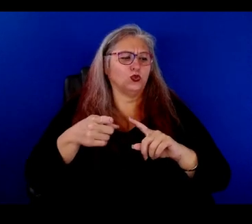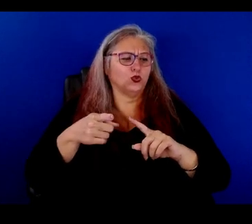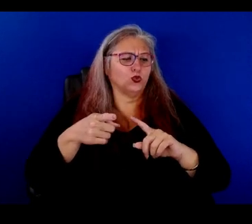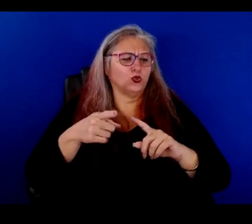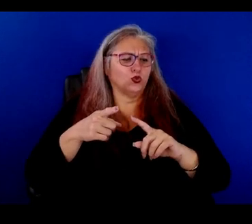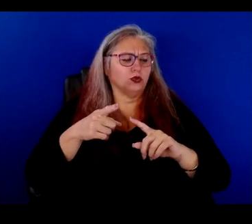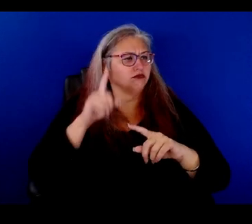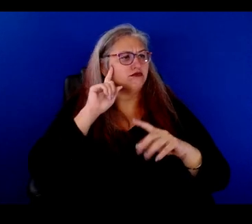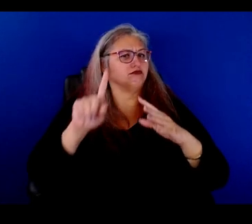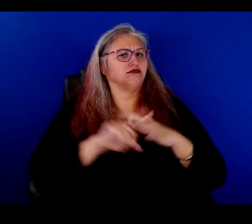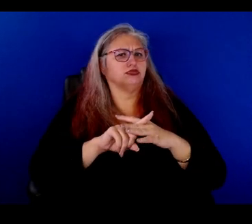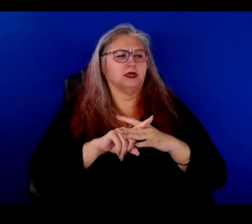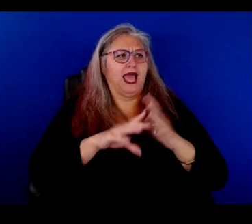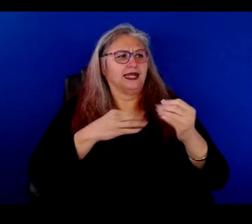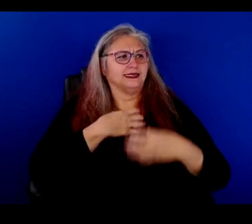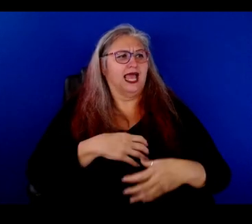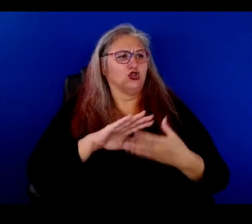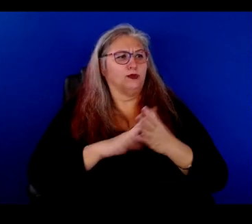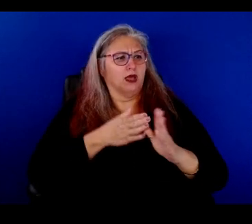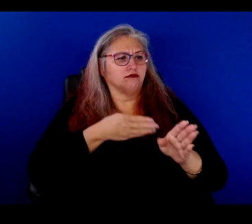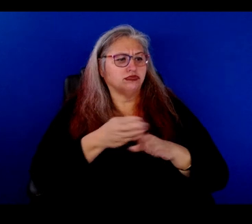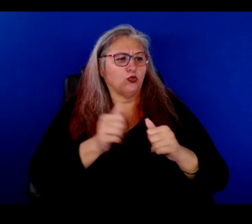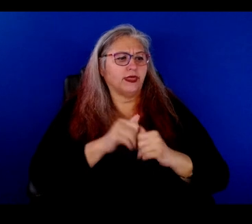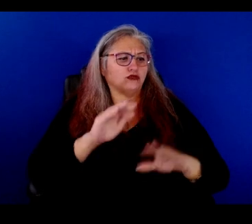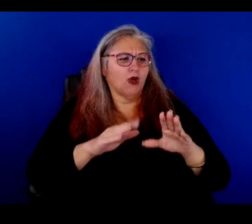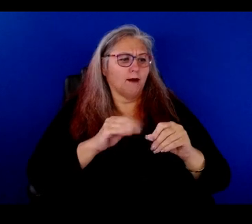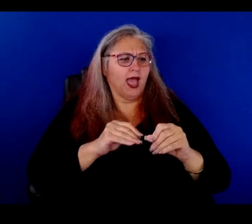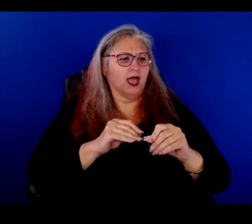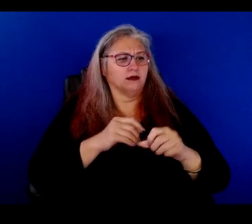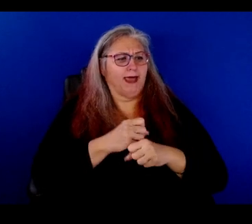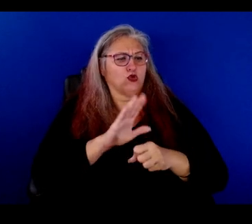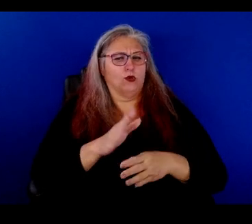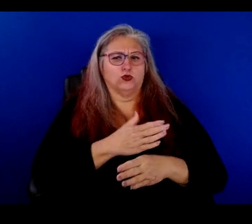the idea and the desire to be a percussionist and make music that way?